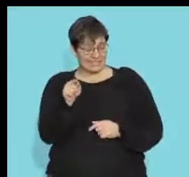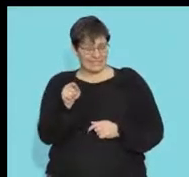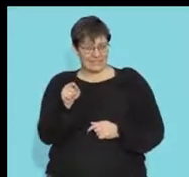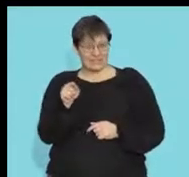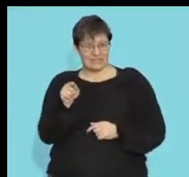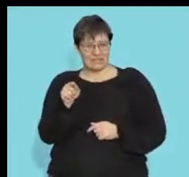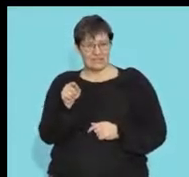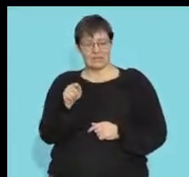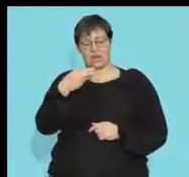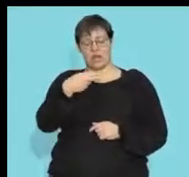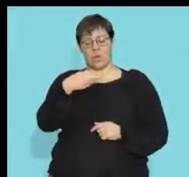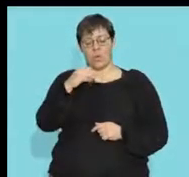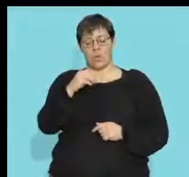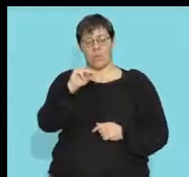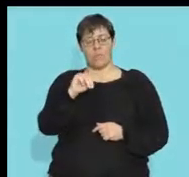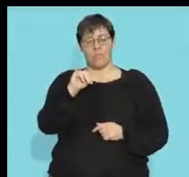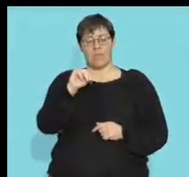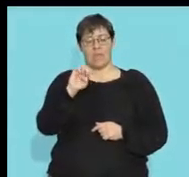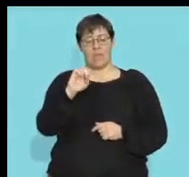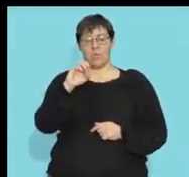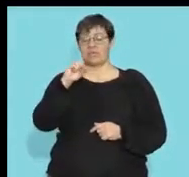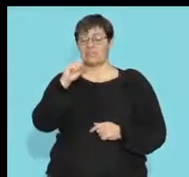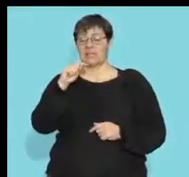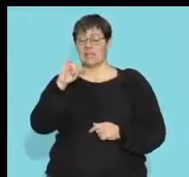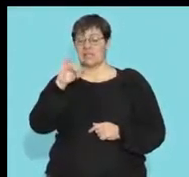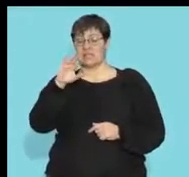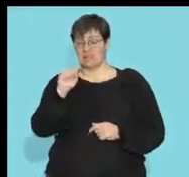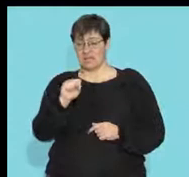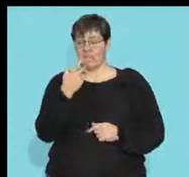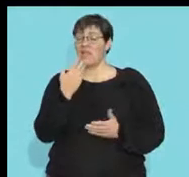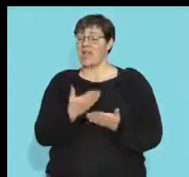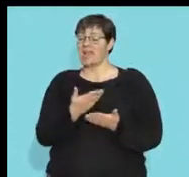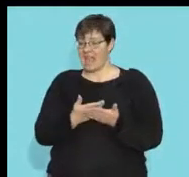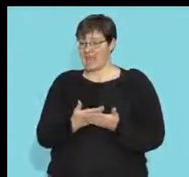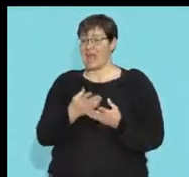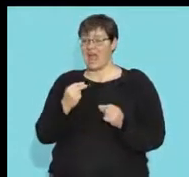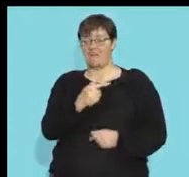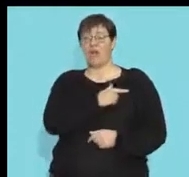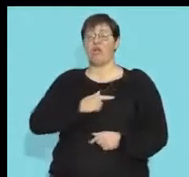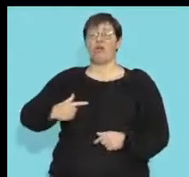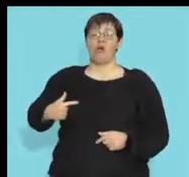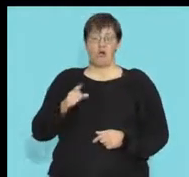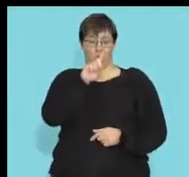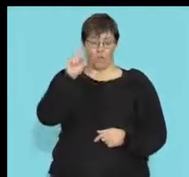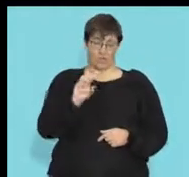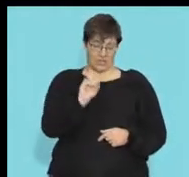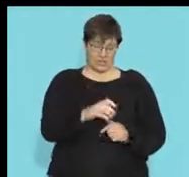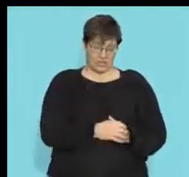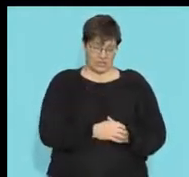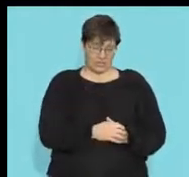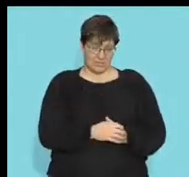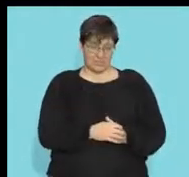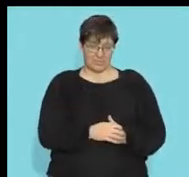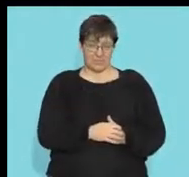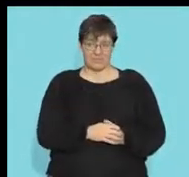when it comes to this the homeostasis there's the chance that you could have a long question